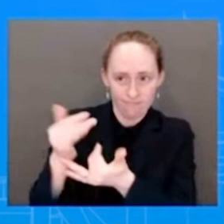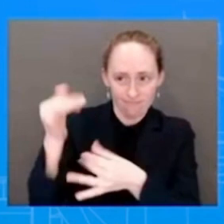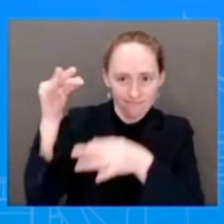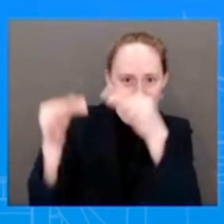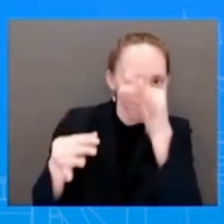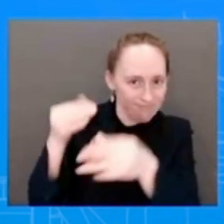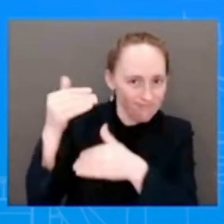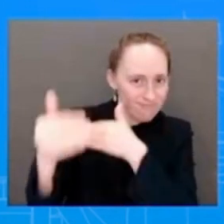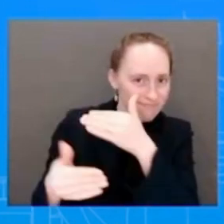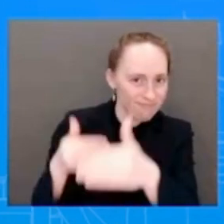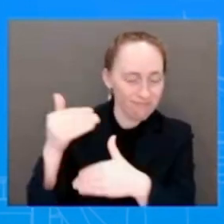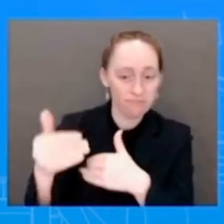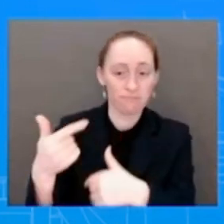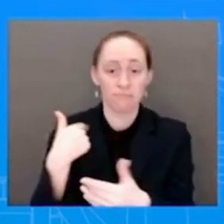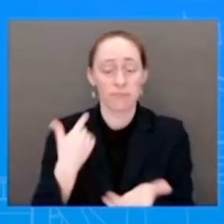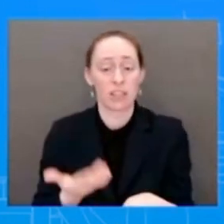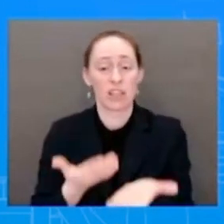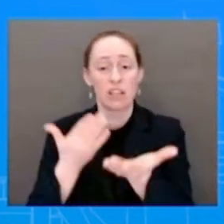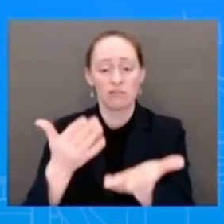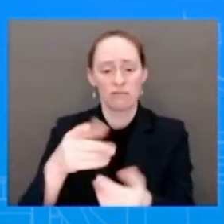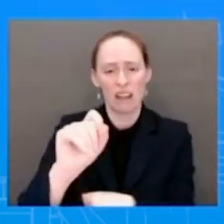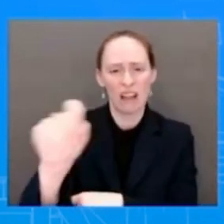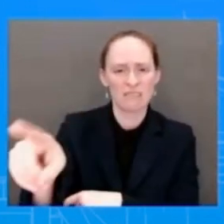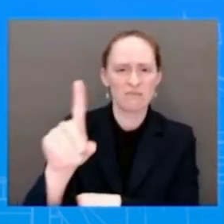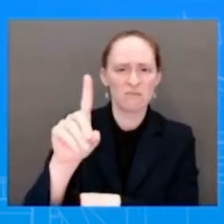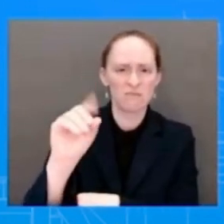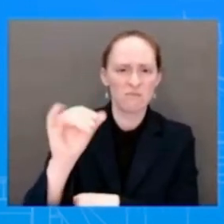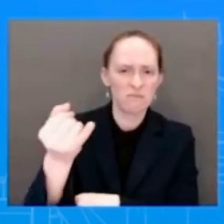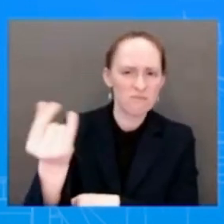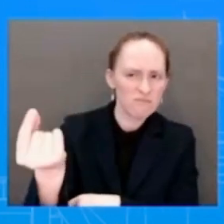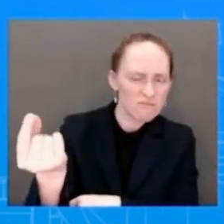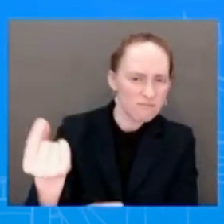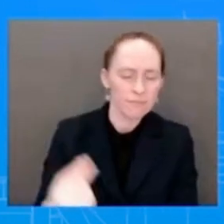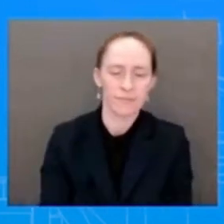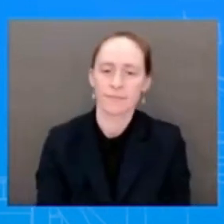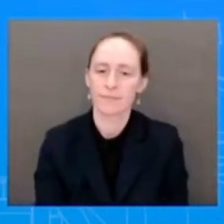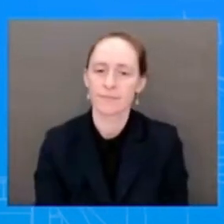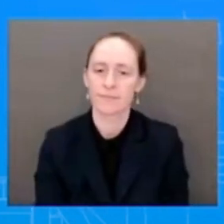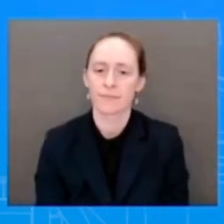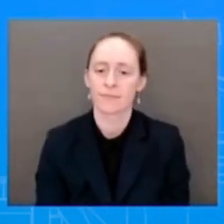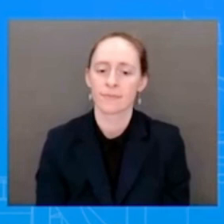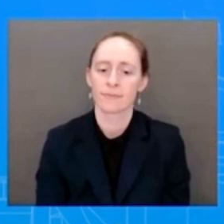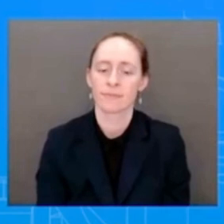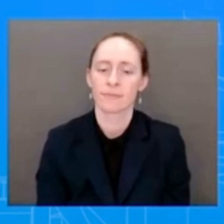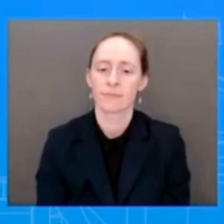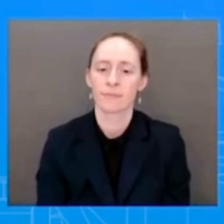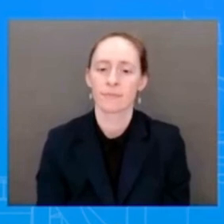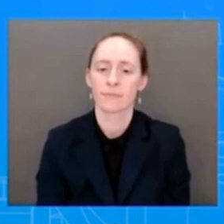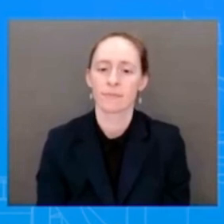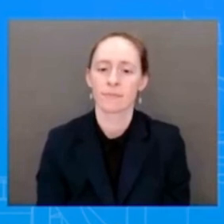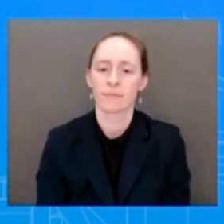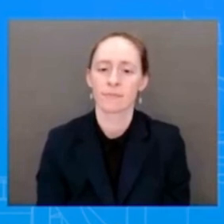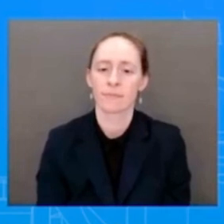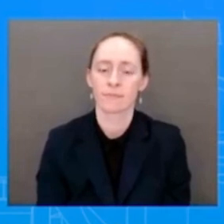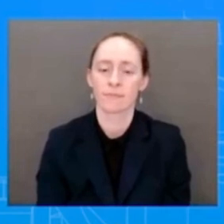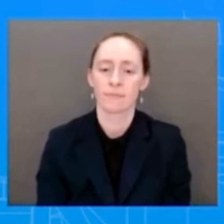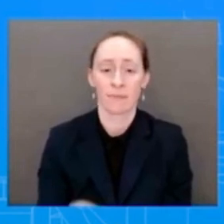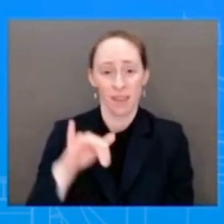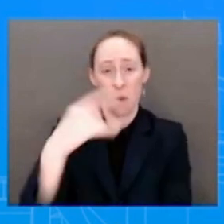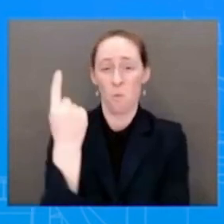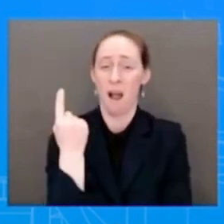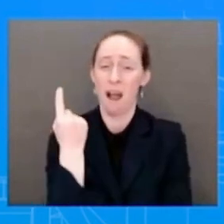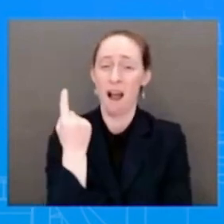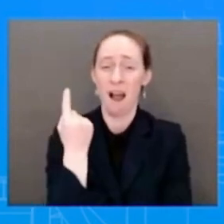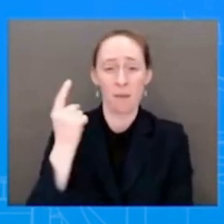want to step back and look at the facts. Mifepristone has been on the market for 20 years. The FDA determined that it is safe and